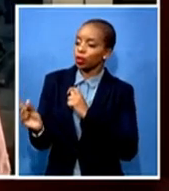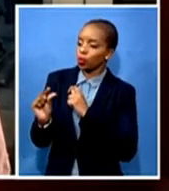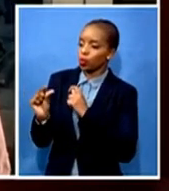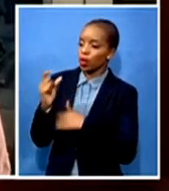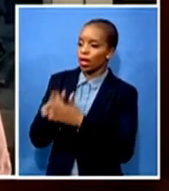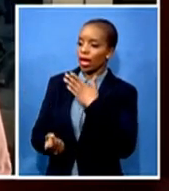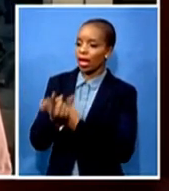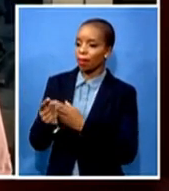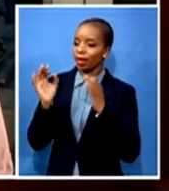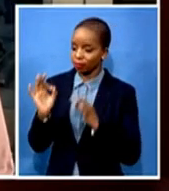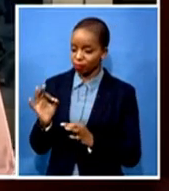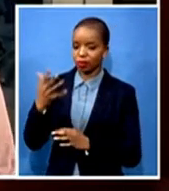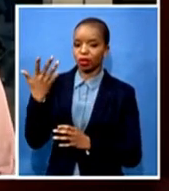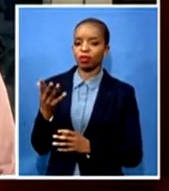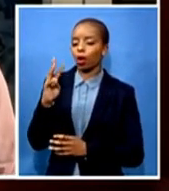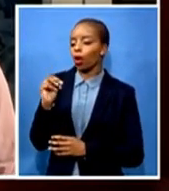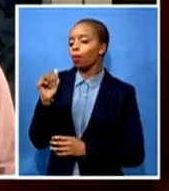to affect change in this regard?